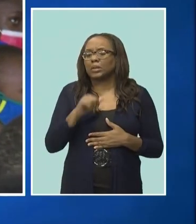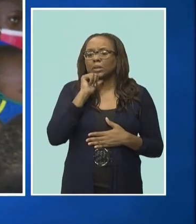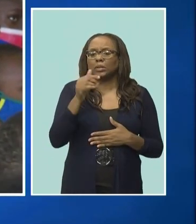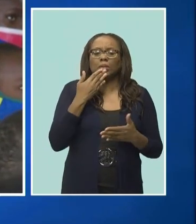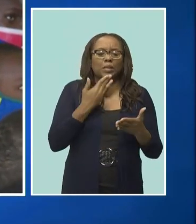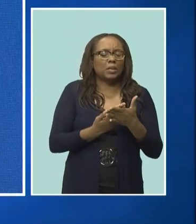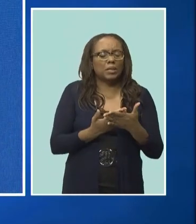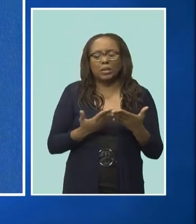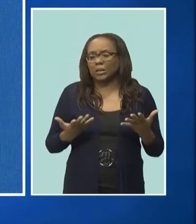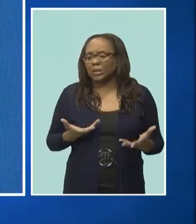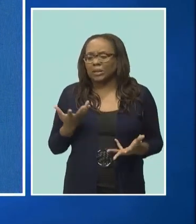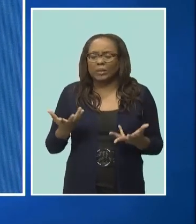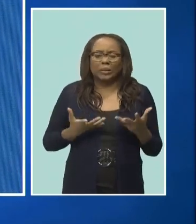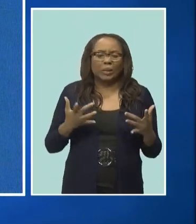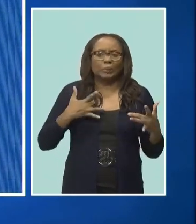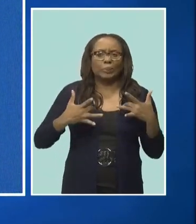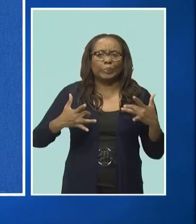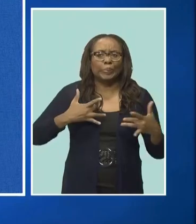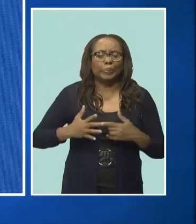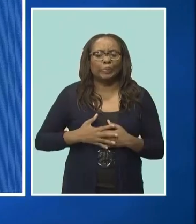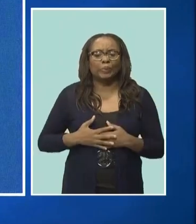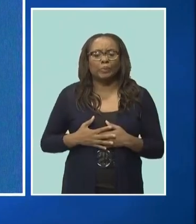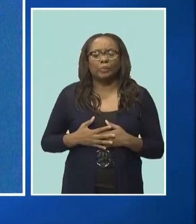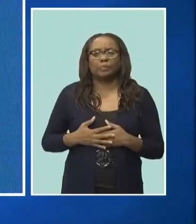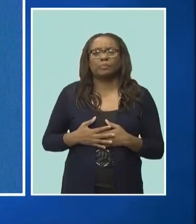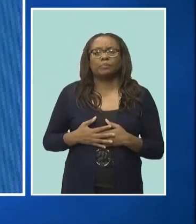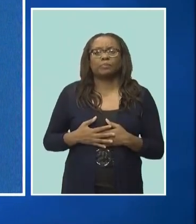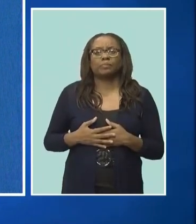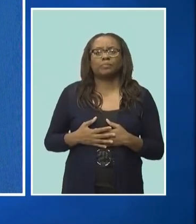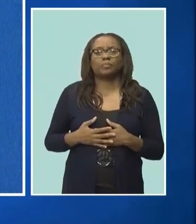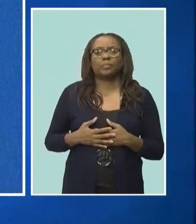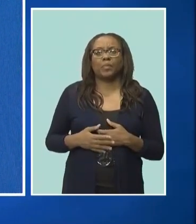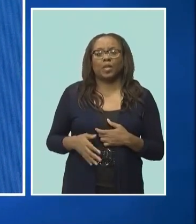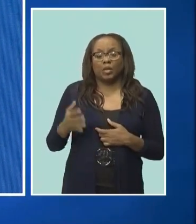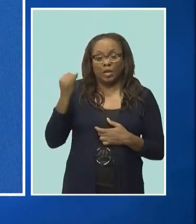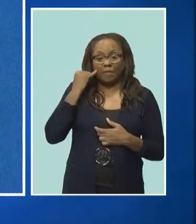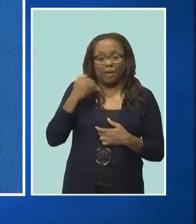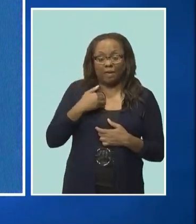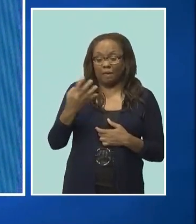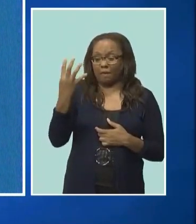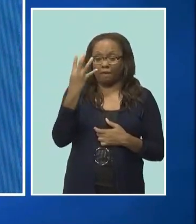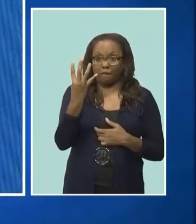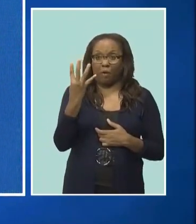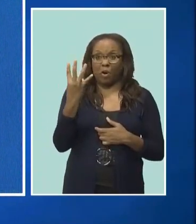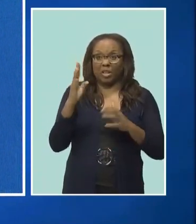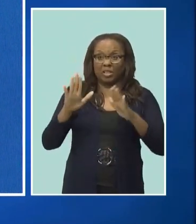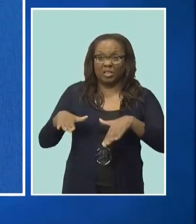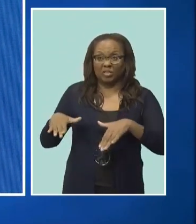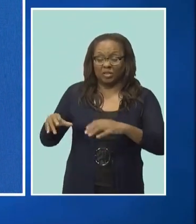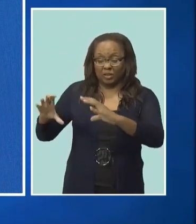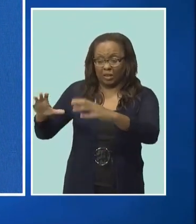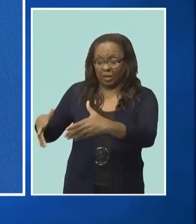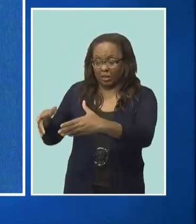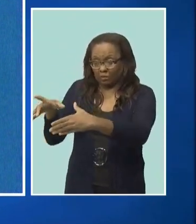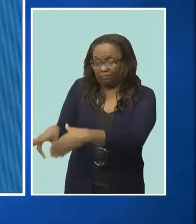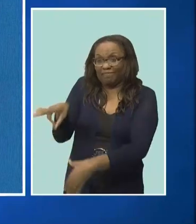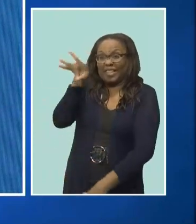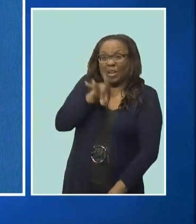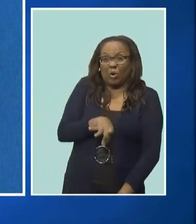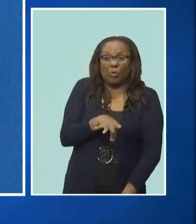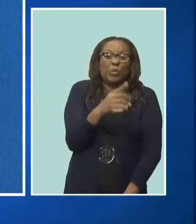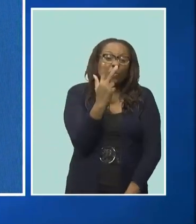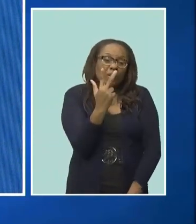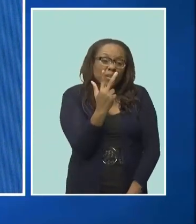They're astounding. A significant three out of four of you, so one, two, three, one, two, three, three out of four of you